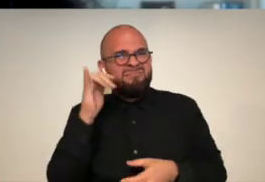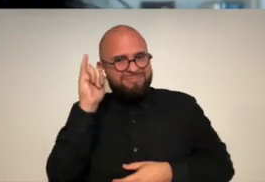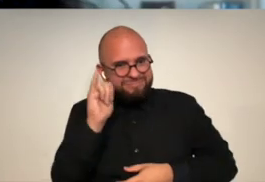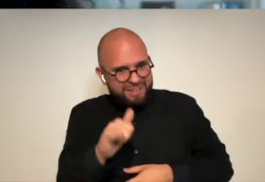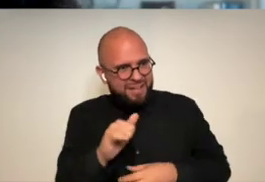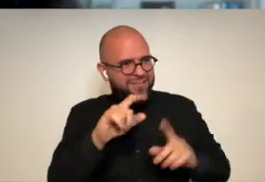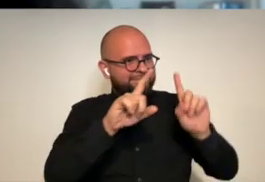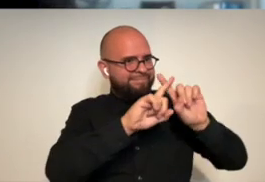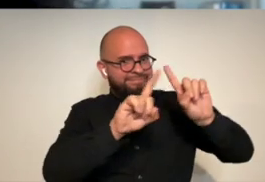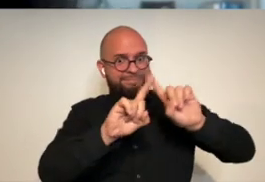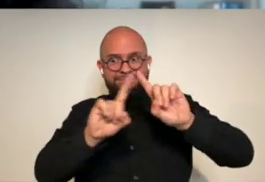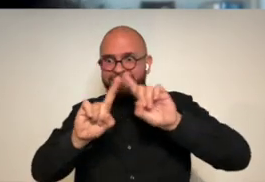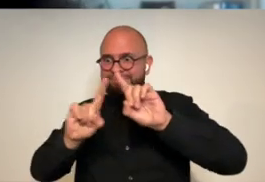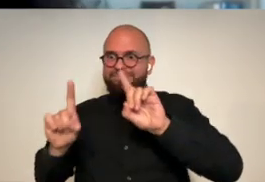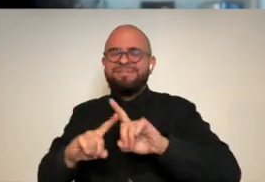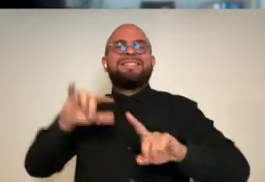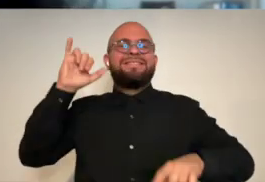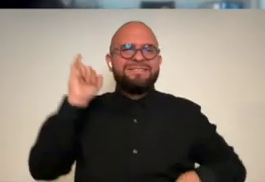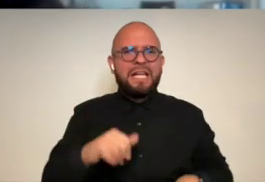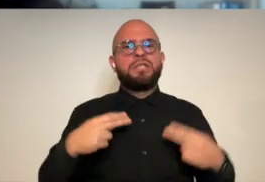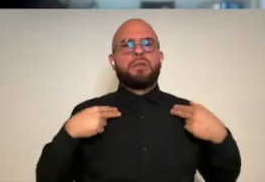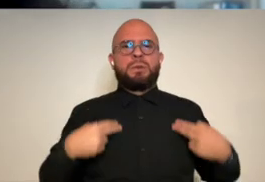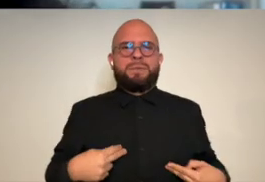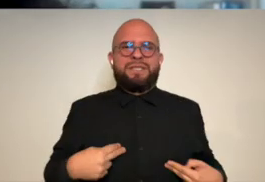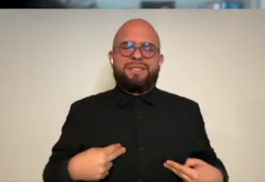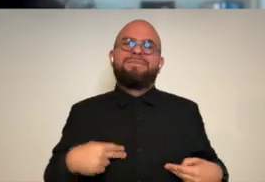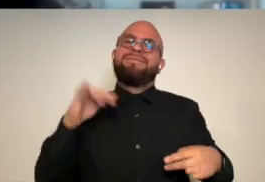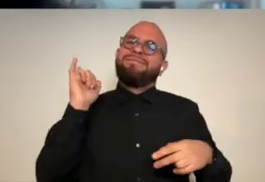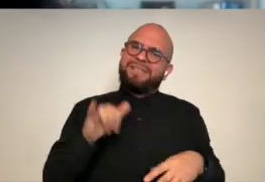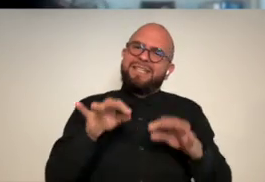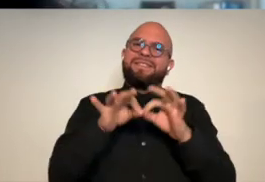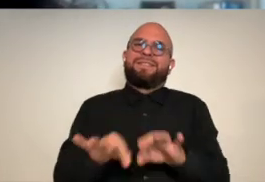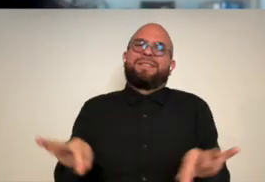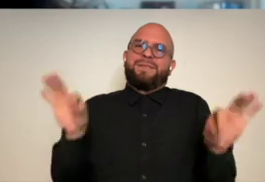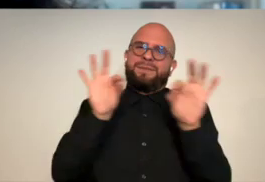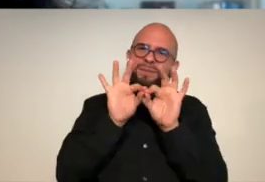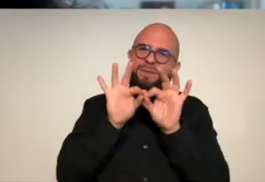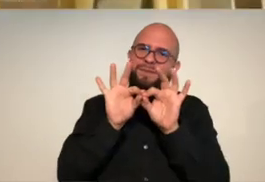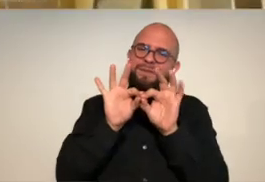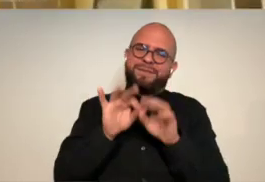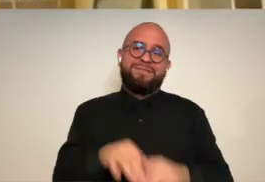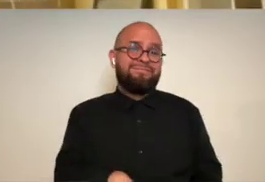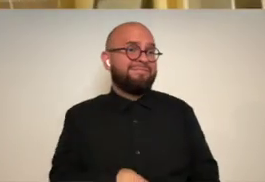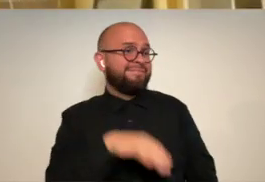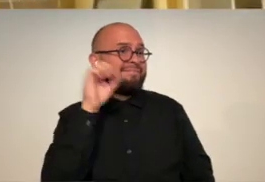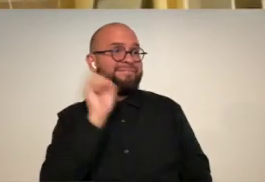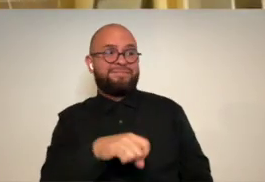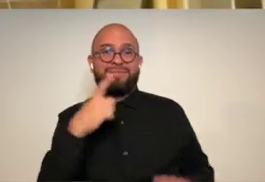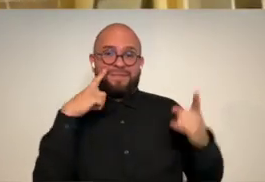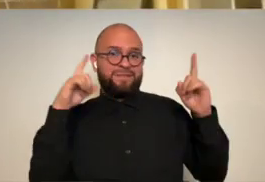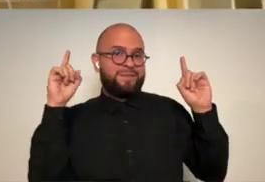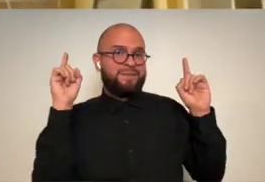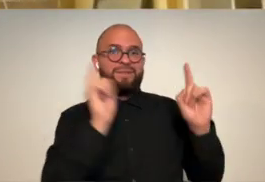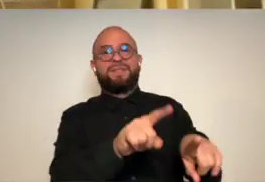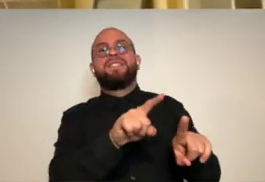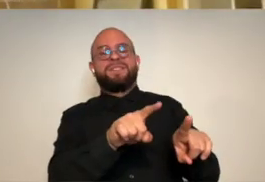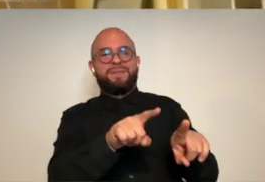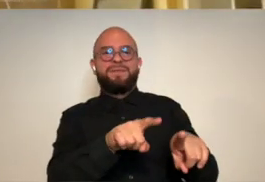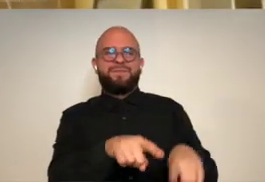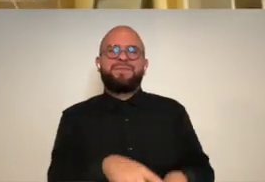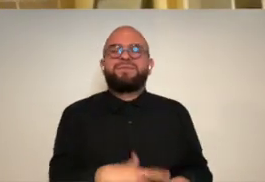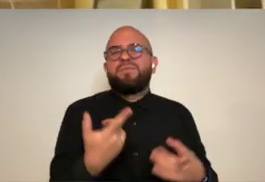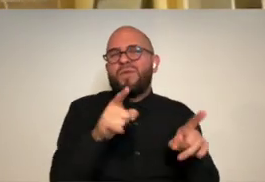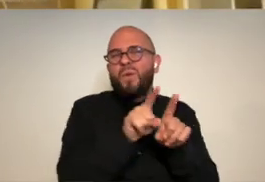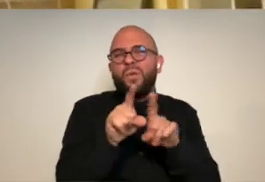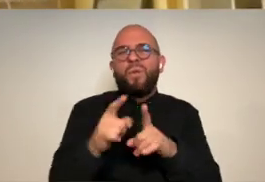that that's part of what makes us human and that's important agreed and and that's